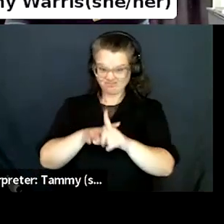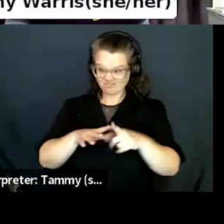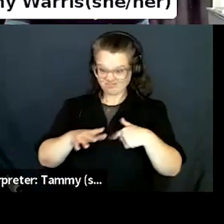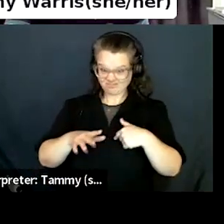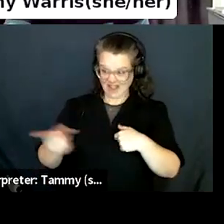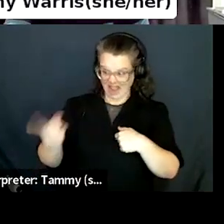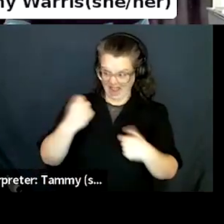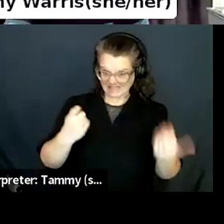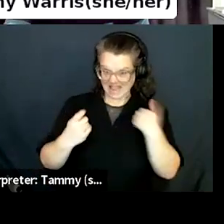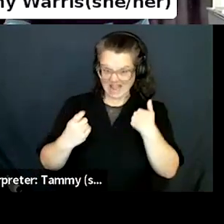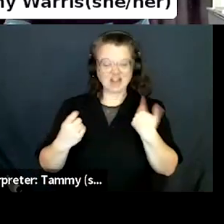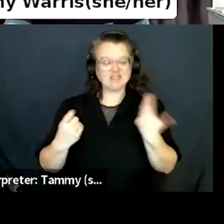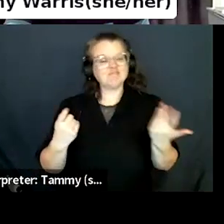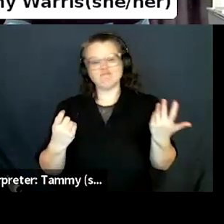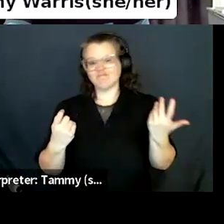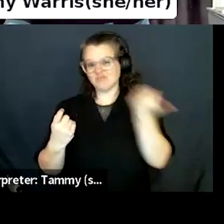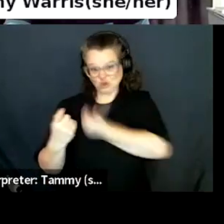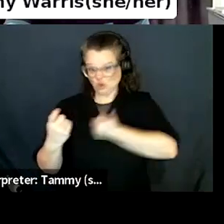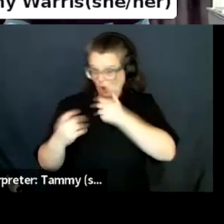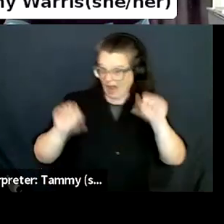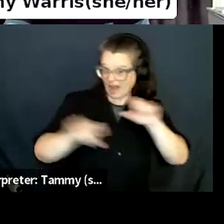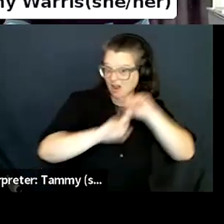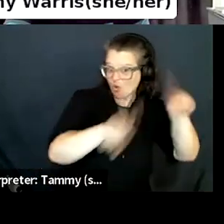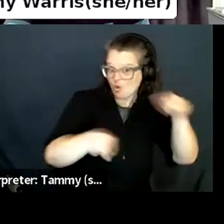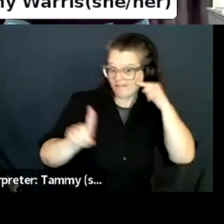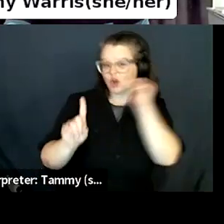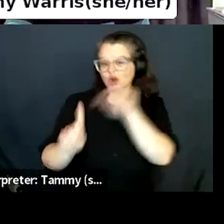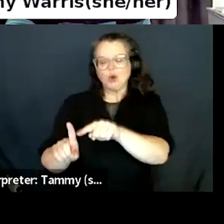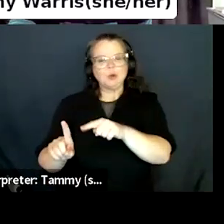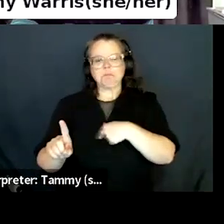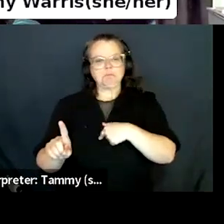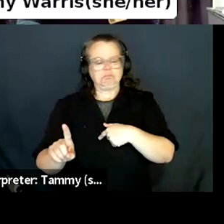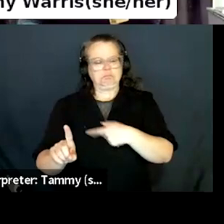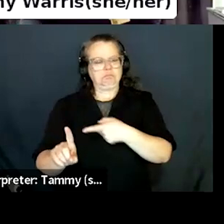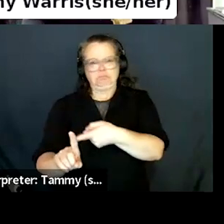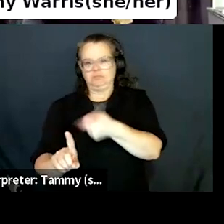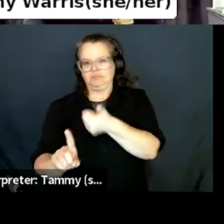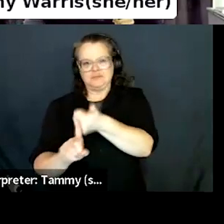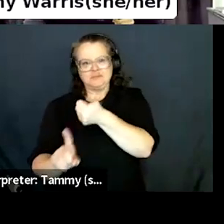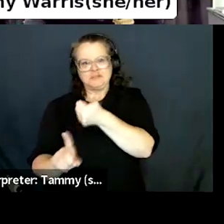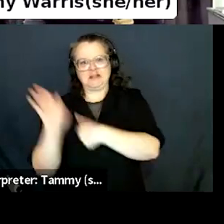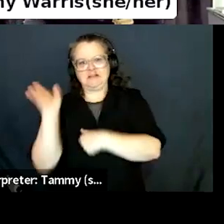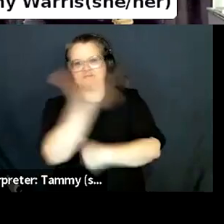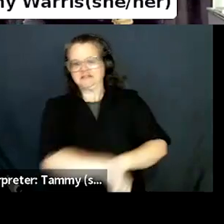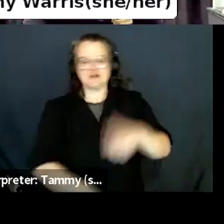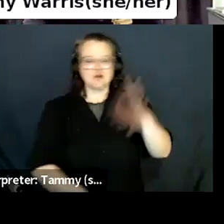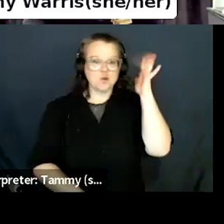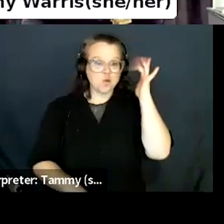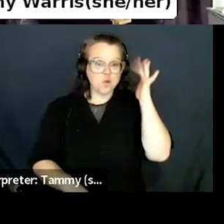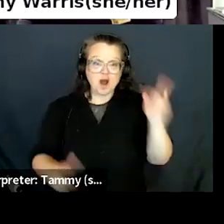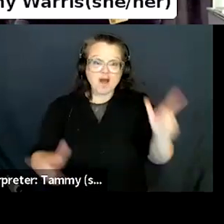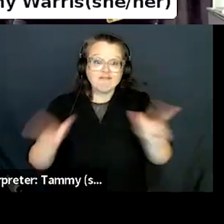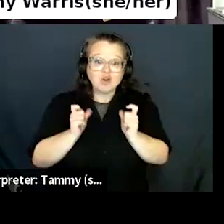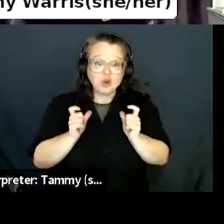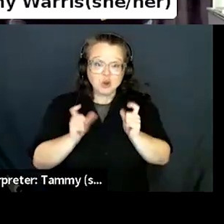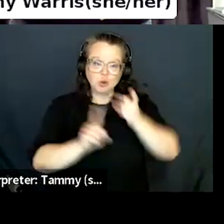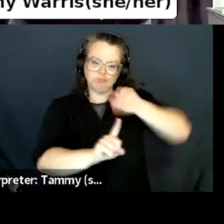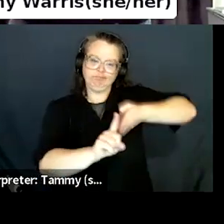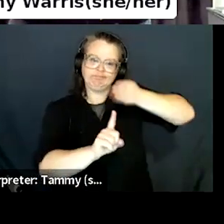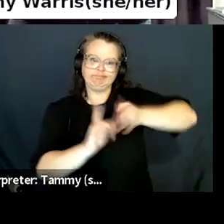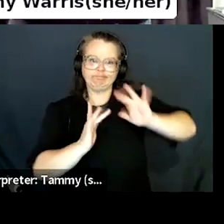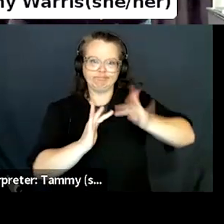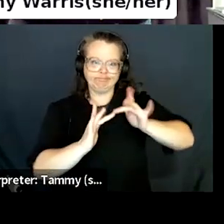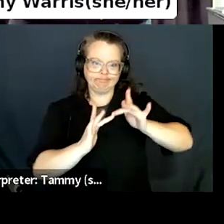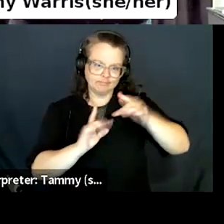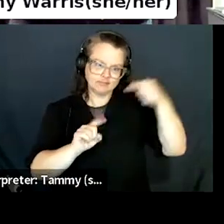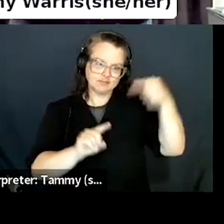all of them should be able to as well. Um, the fact that Amazon can fulfill way more book orders on a daily basis than any one publisher,